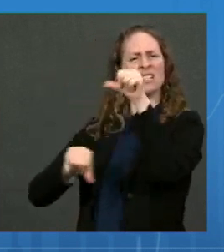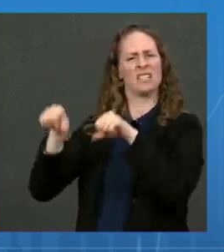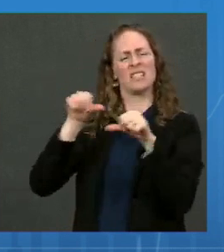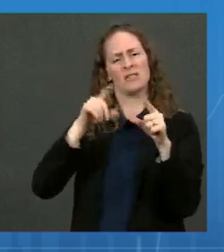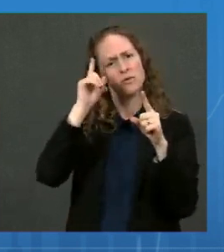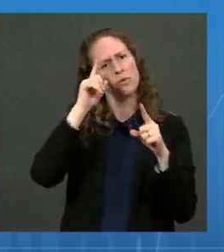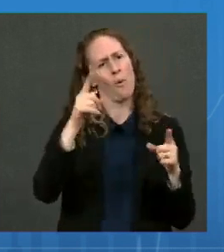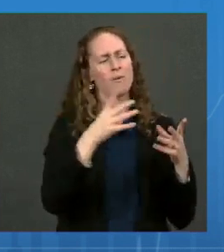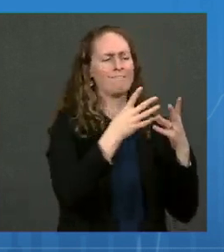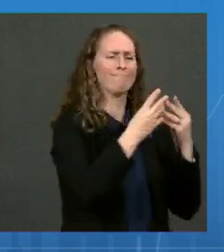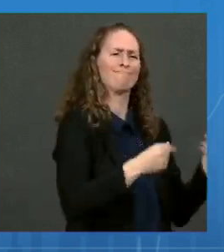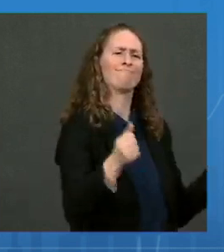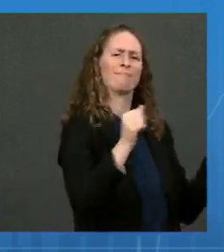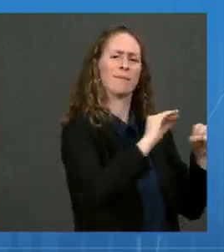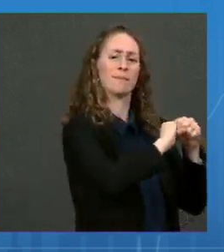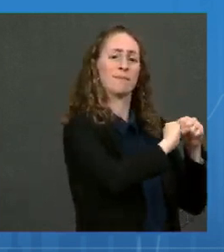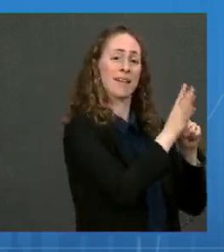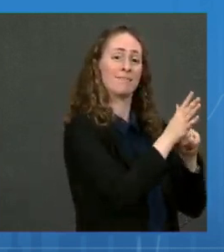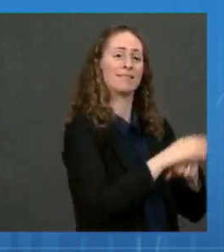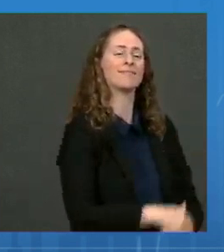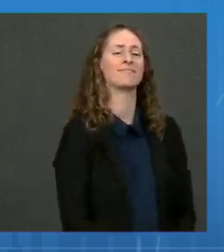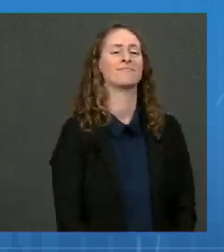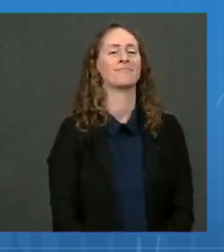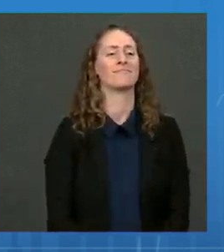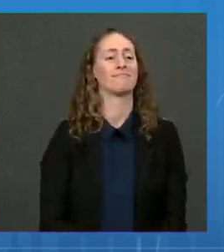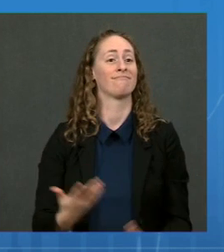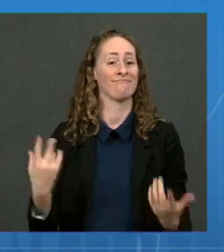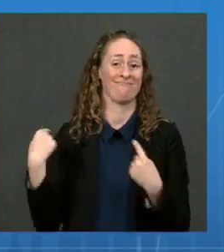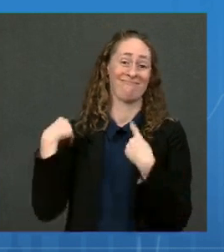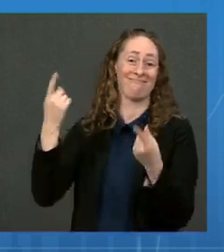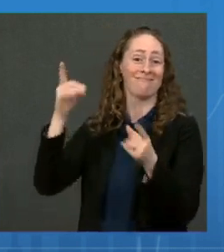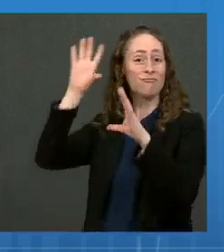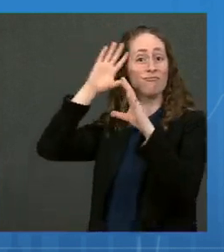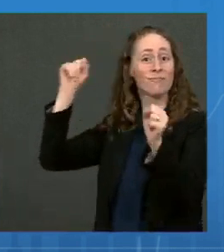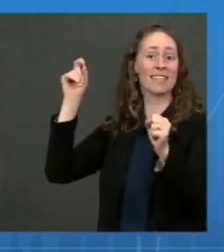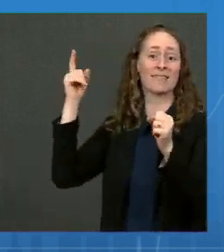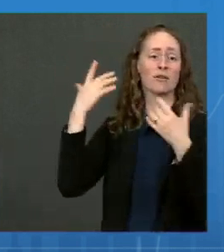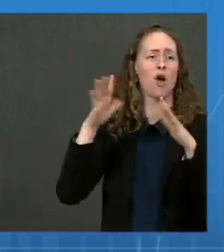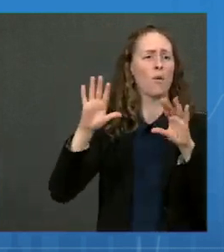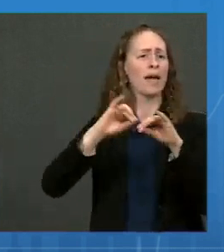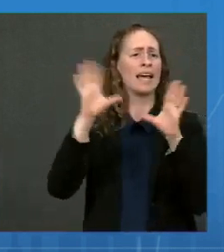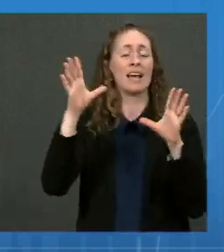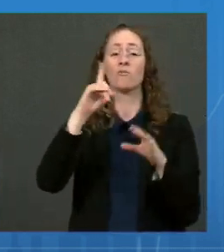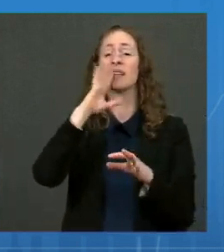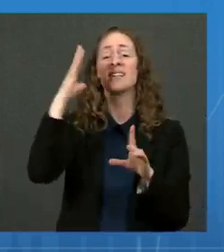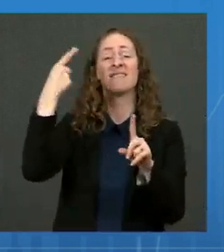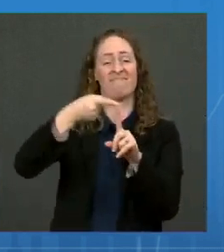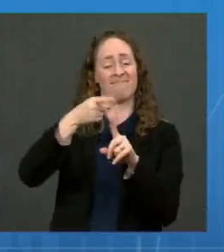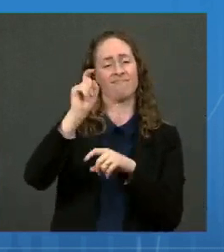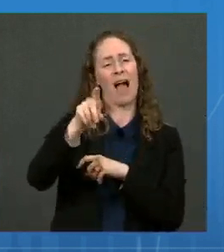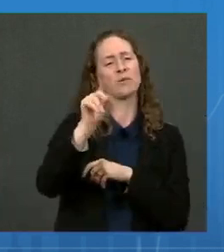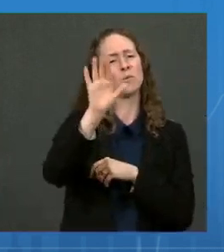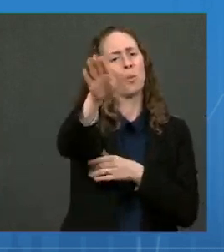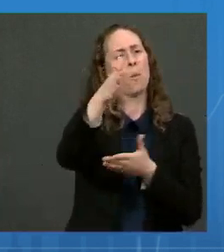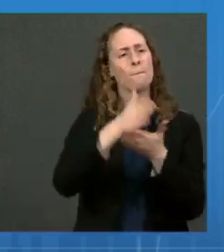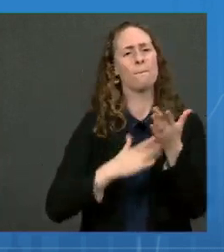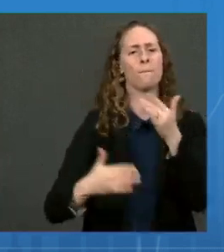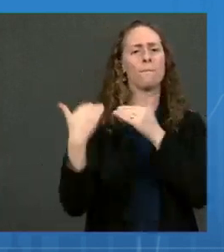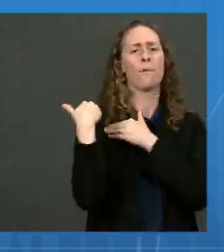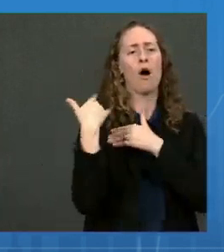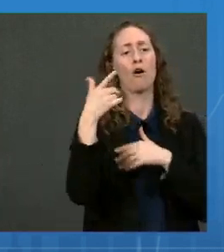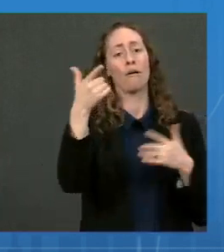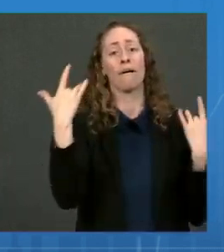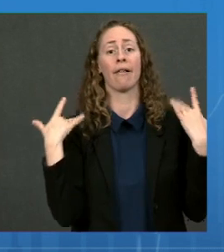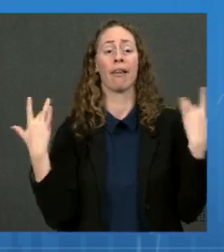But as the President has said from day one, we need everyone to do their part. So if you're unvaccinated